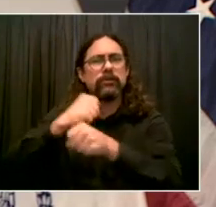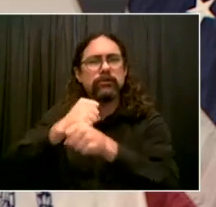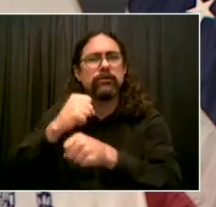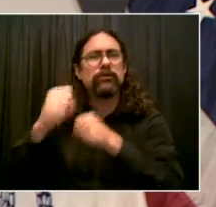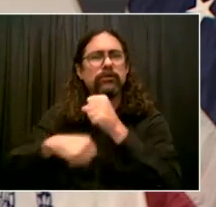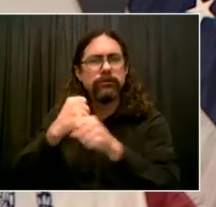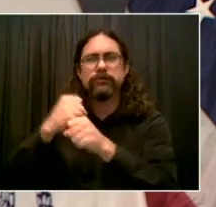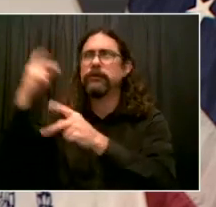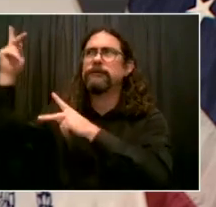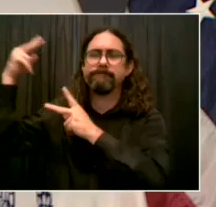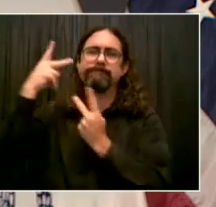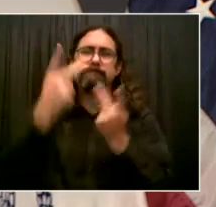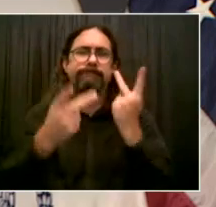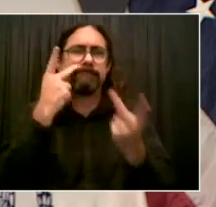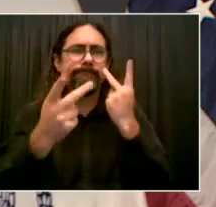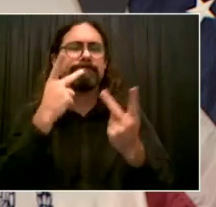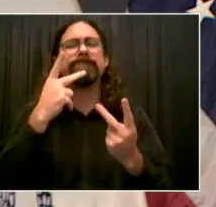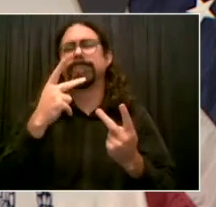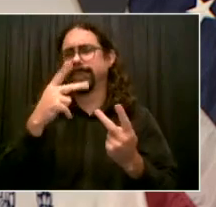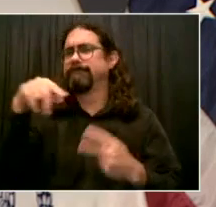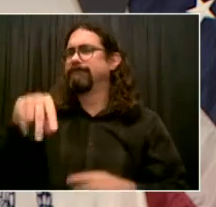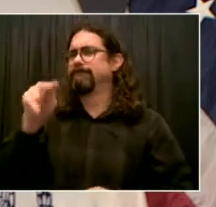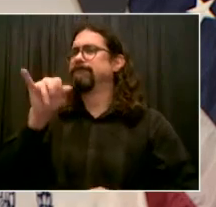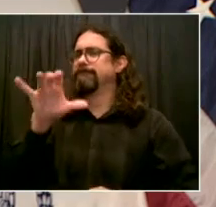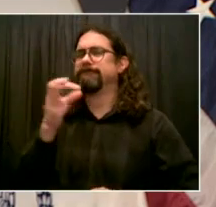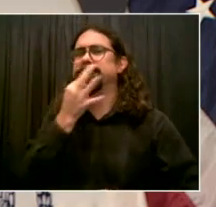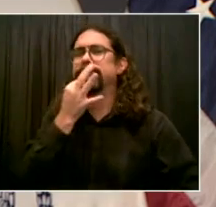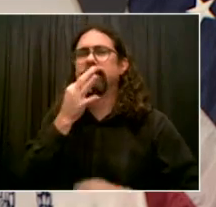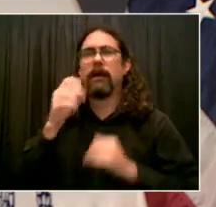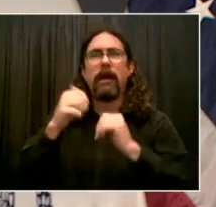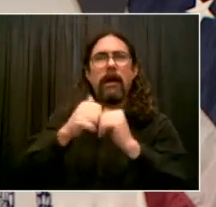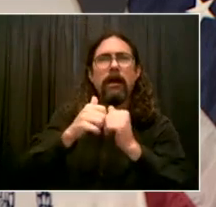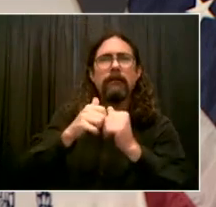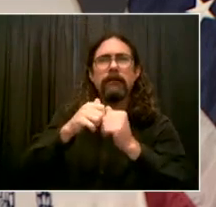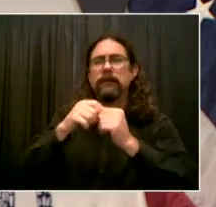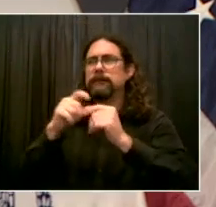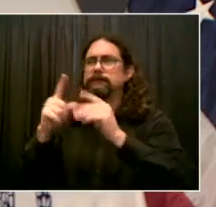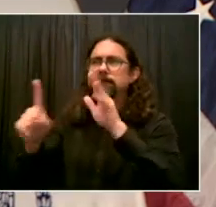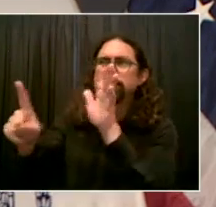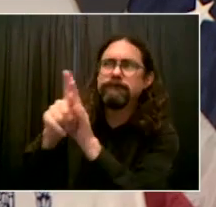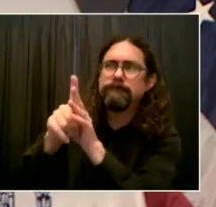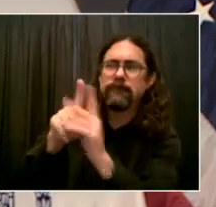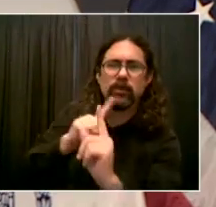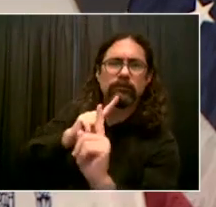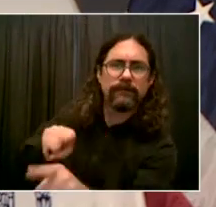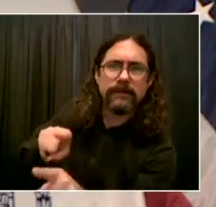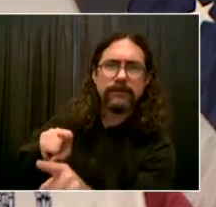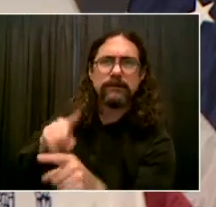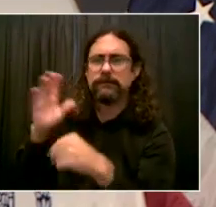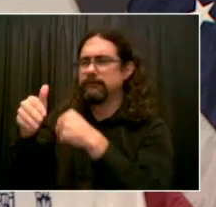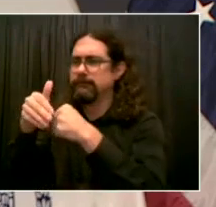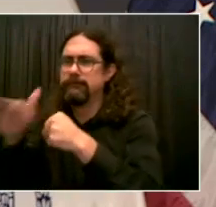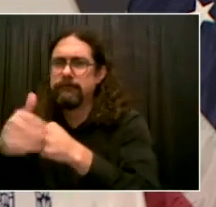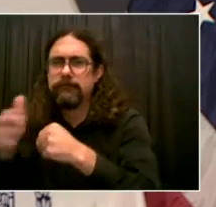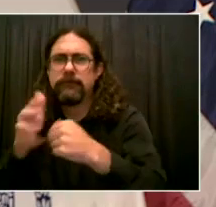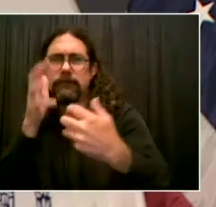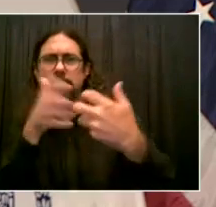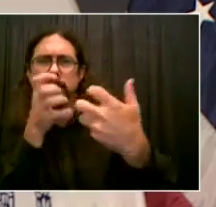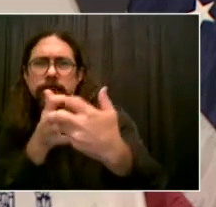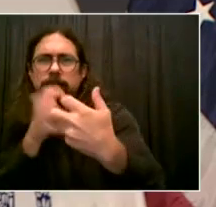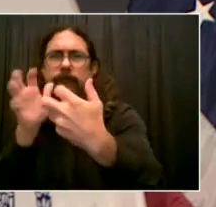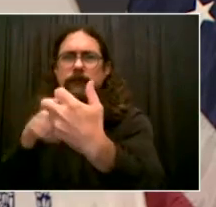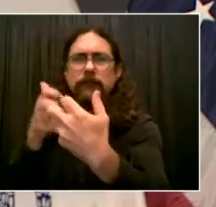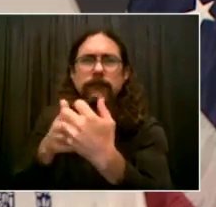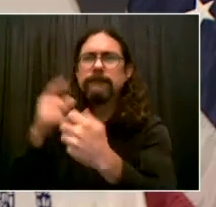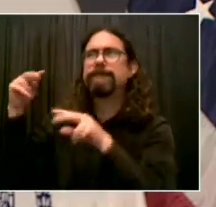make us healthier, help make the whole world healthier. First, our Public Health Corps, taking the incredible lessons we've learned